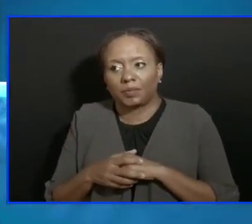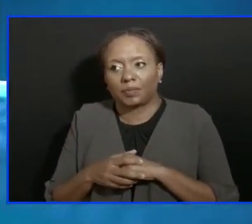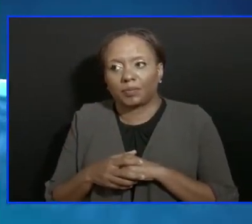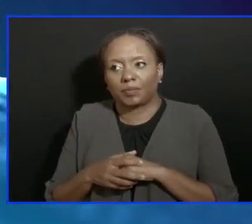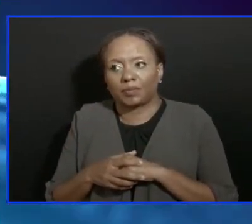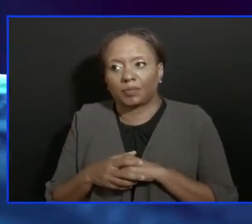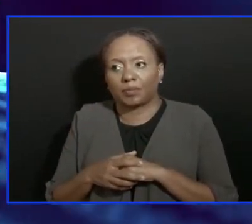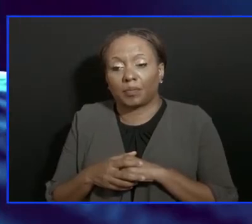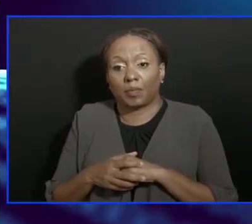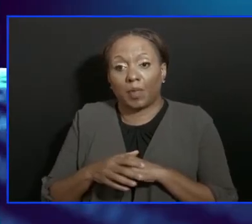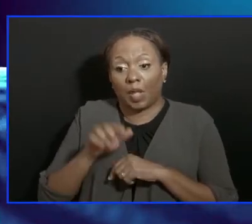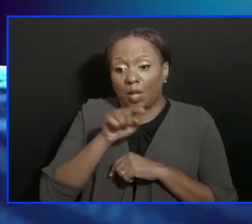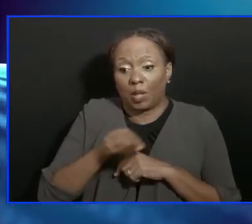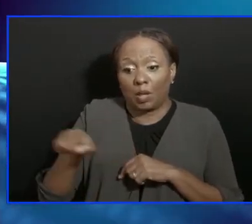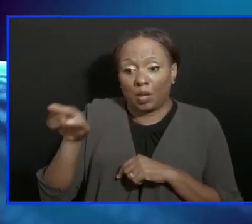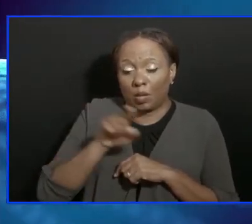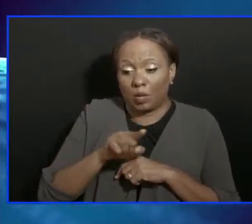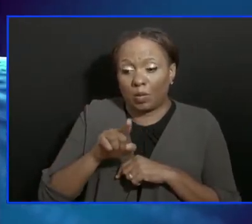attention of the ministry here?